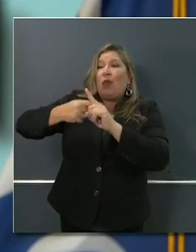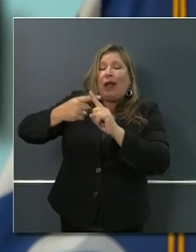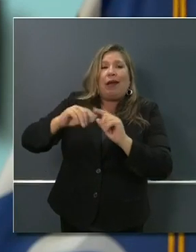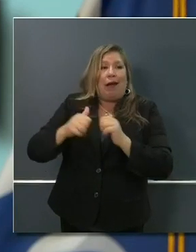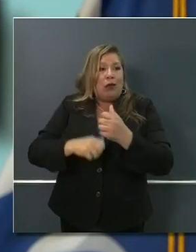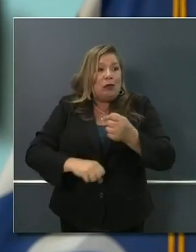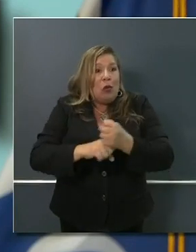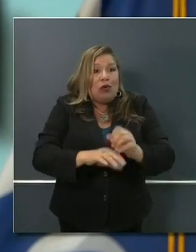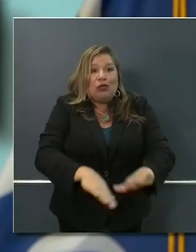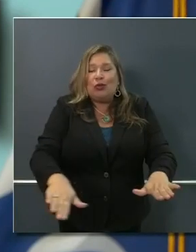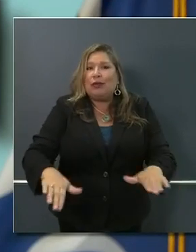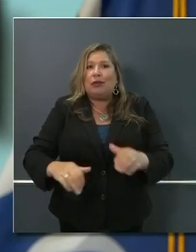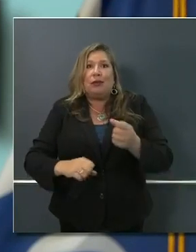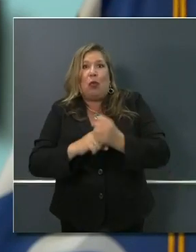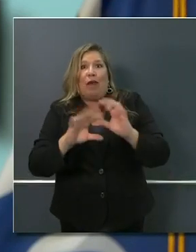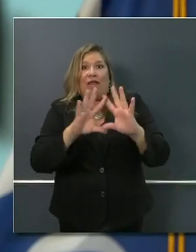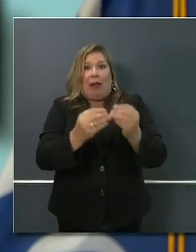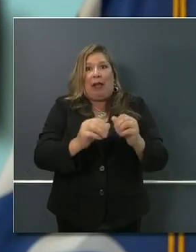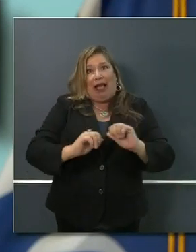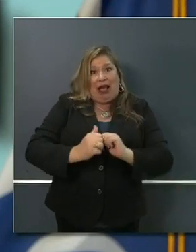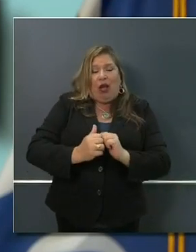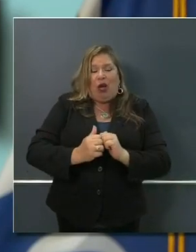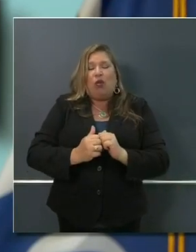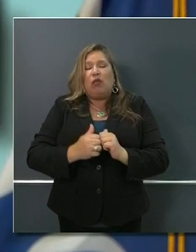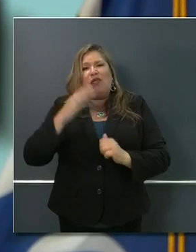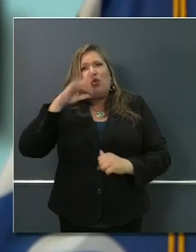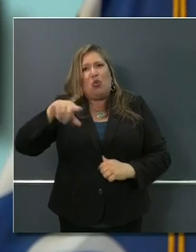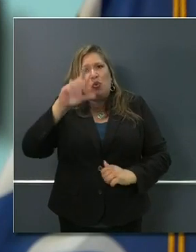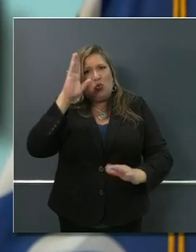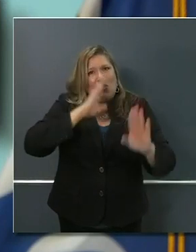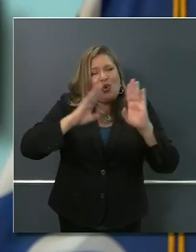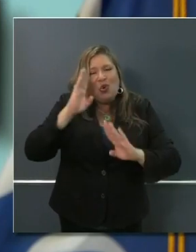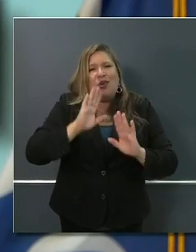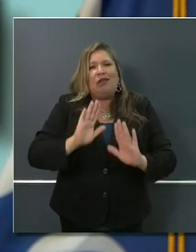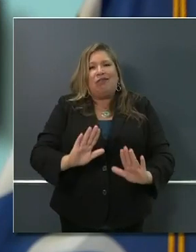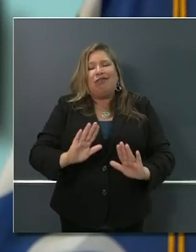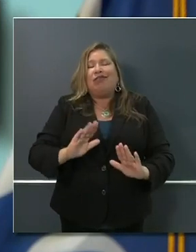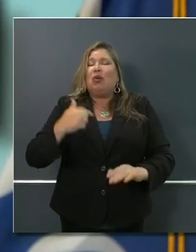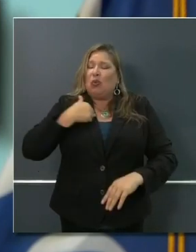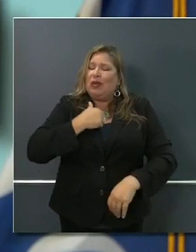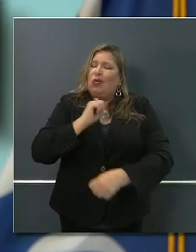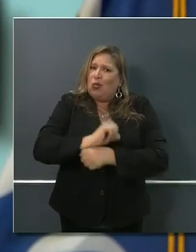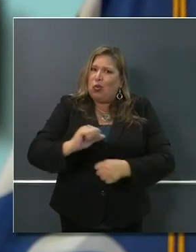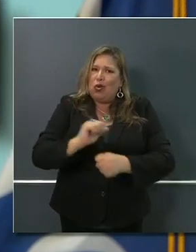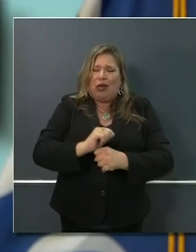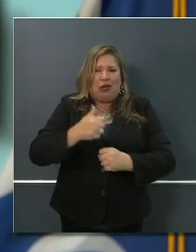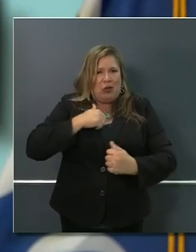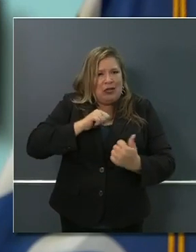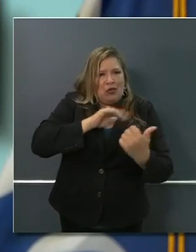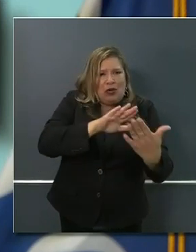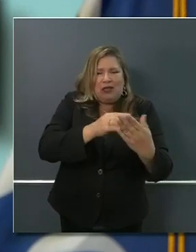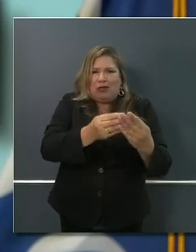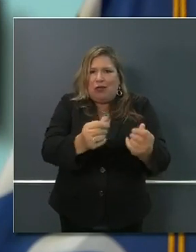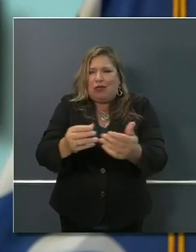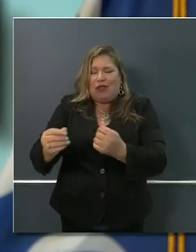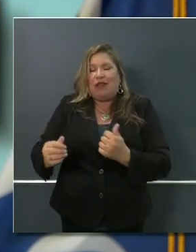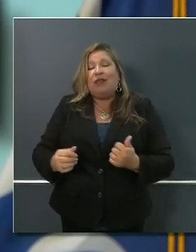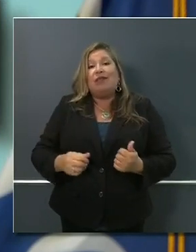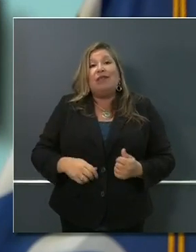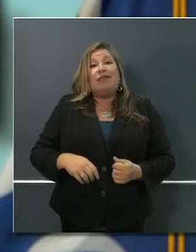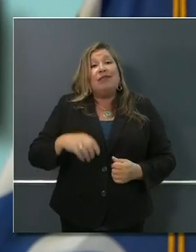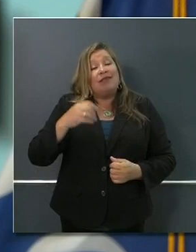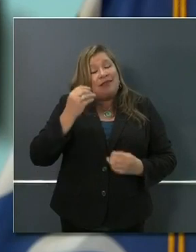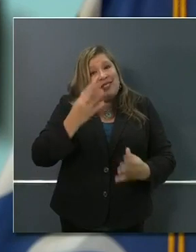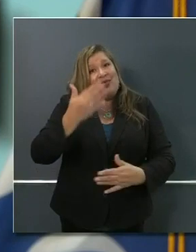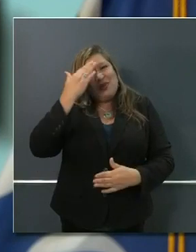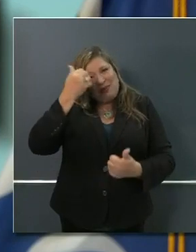support their families. So we are making progress, and those numbers are bearing fruit, over $6 billion, $1.2